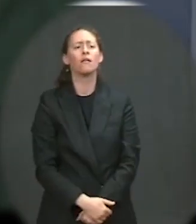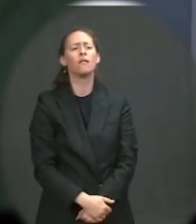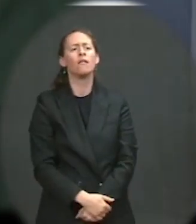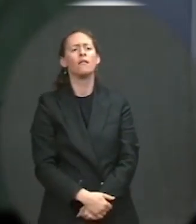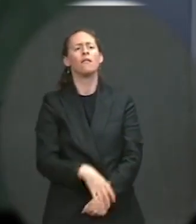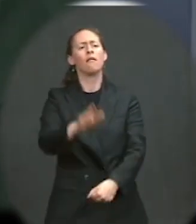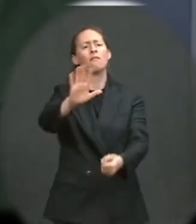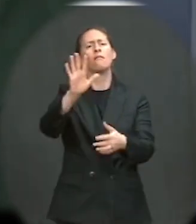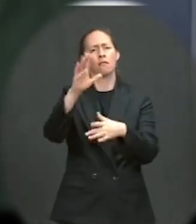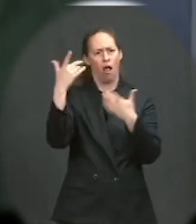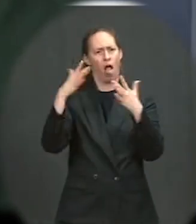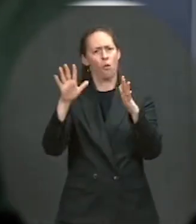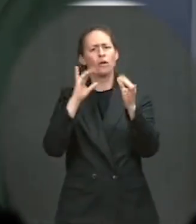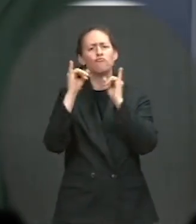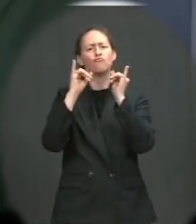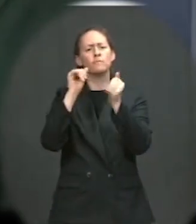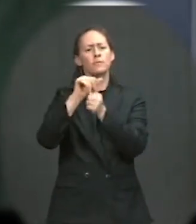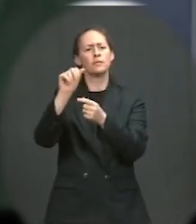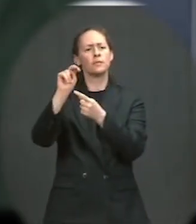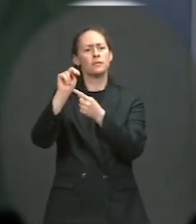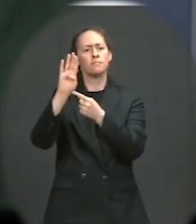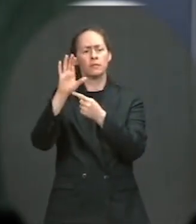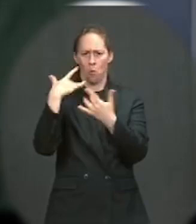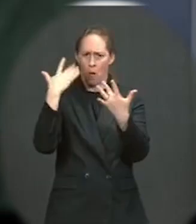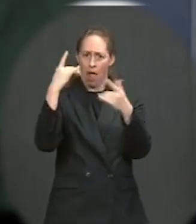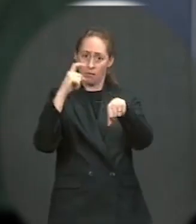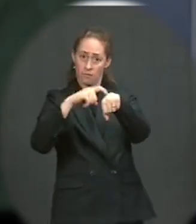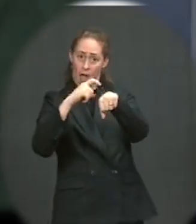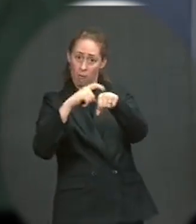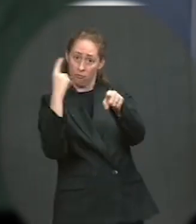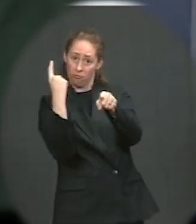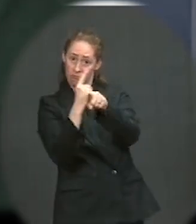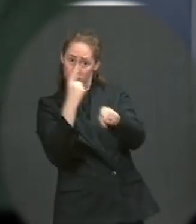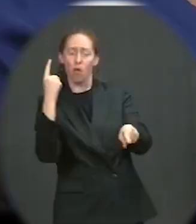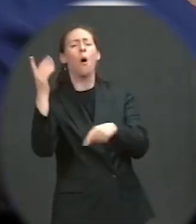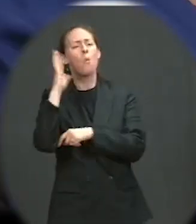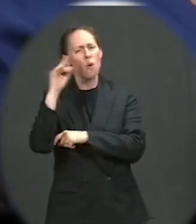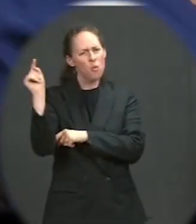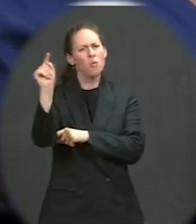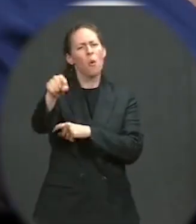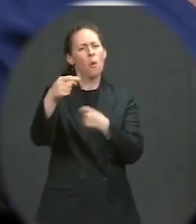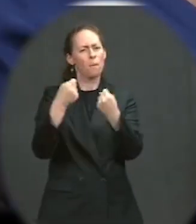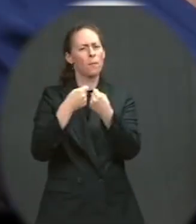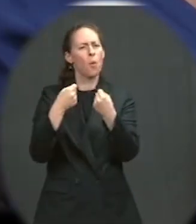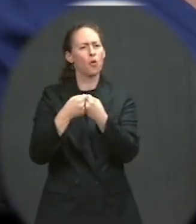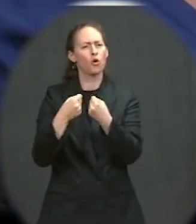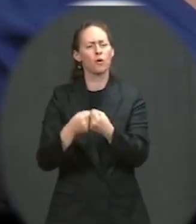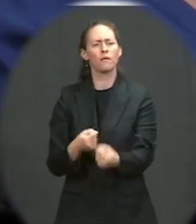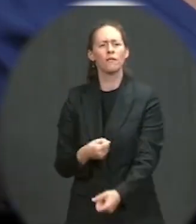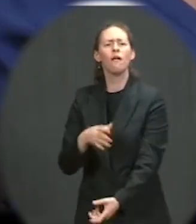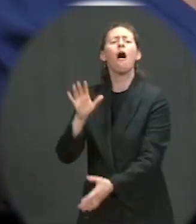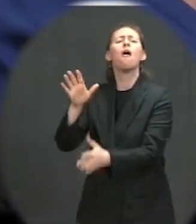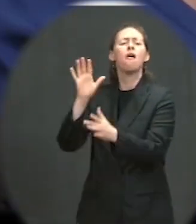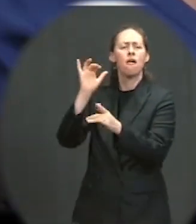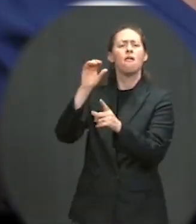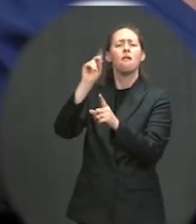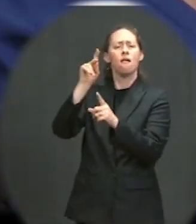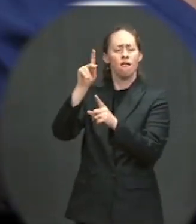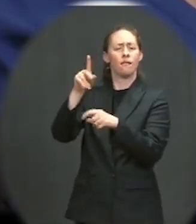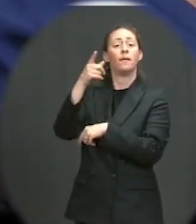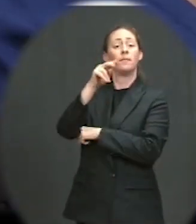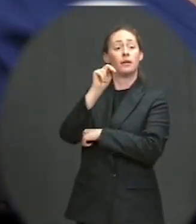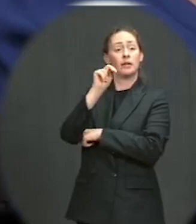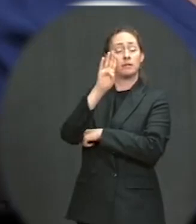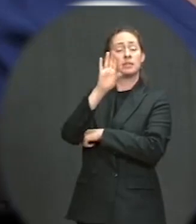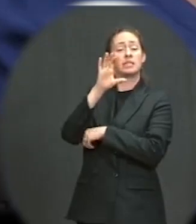border if it was an appropriate time. She said that after she said that. So, that's important context as well. And important context, I've got the NBC interview right here. She was